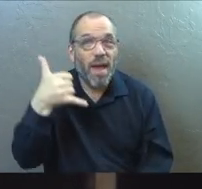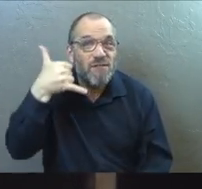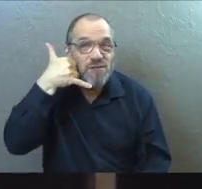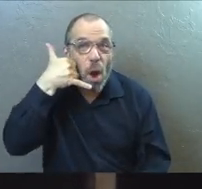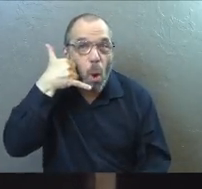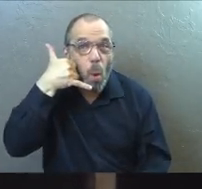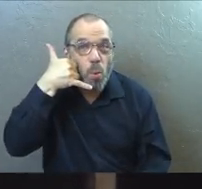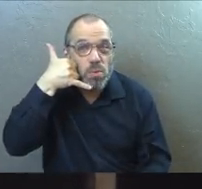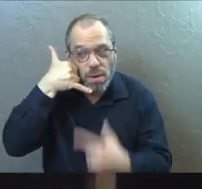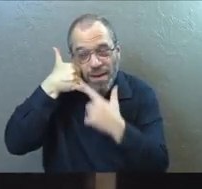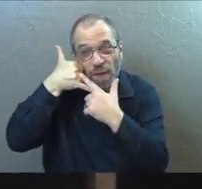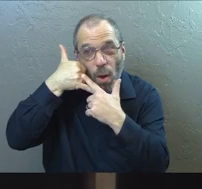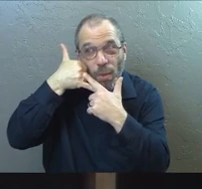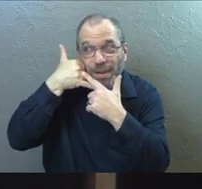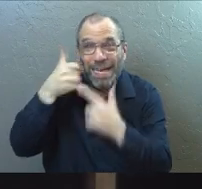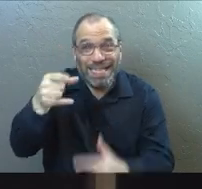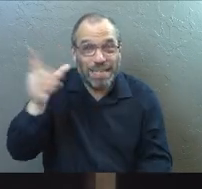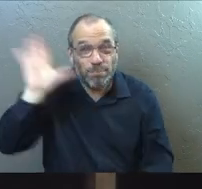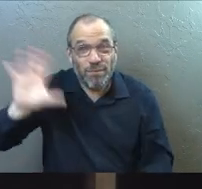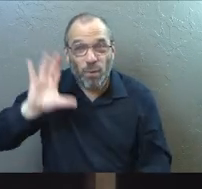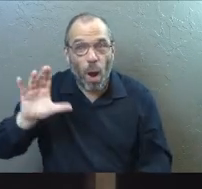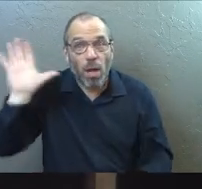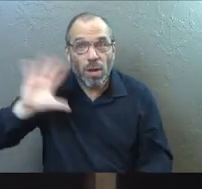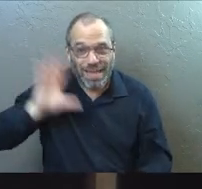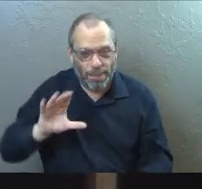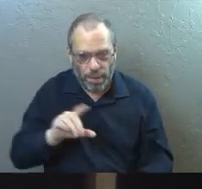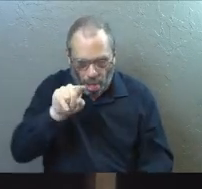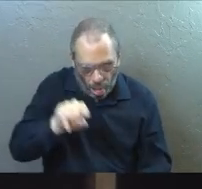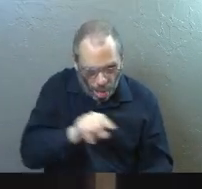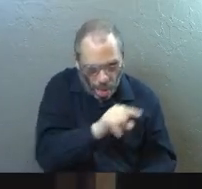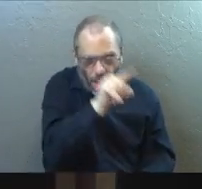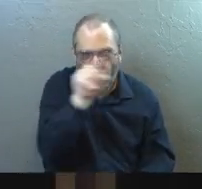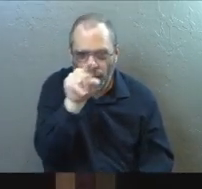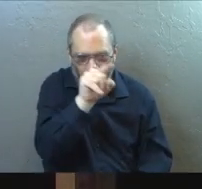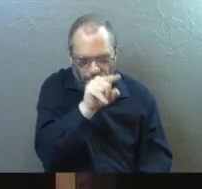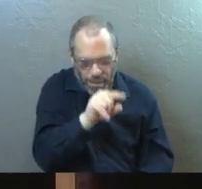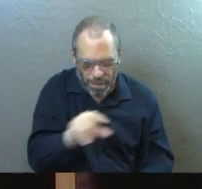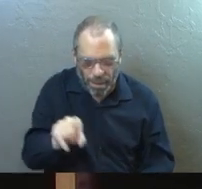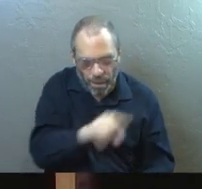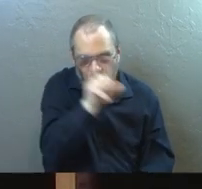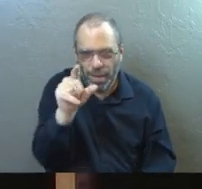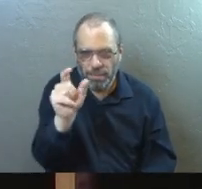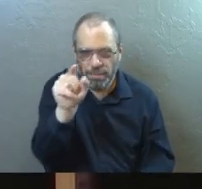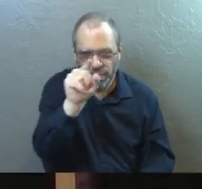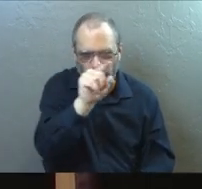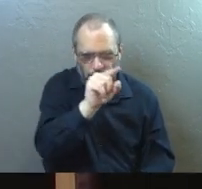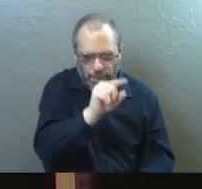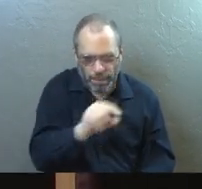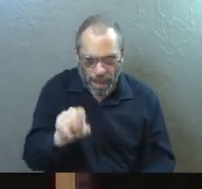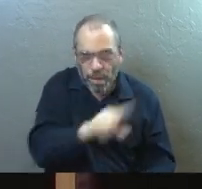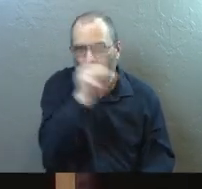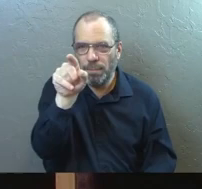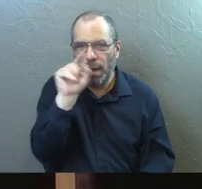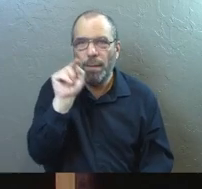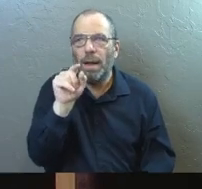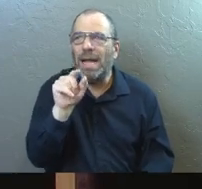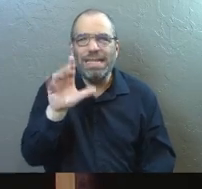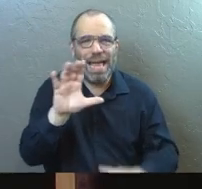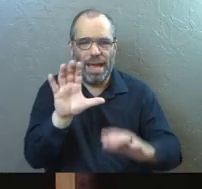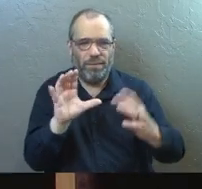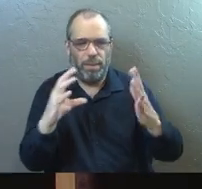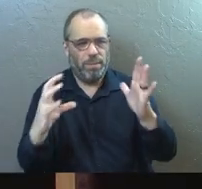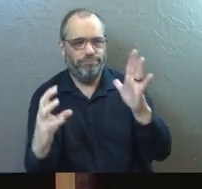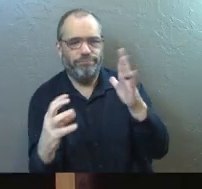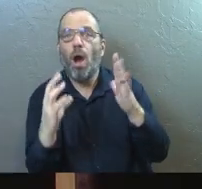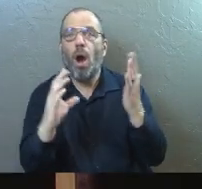Okay. This is how it used to be done. Um, so these things, um, they had to be mounted